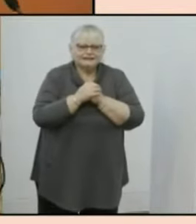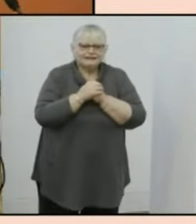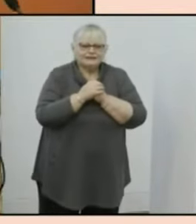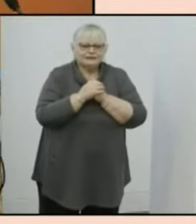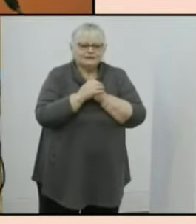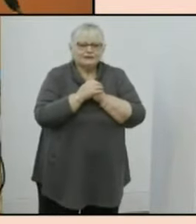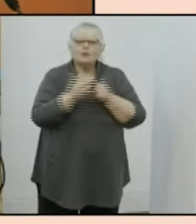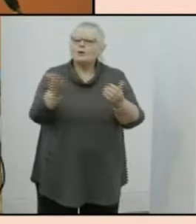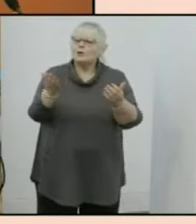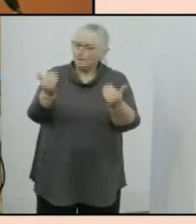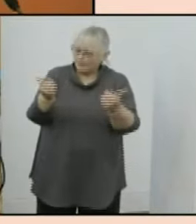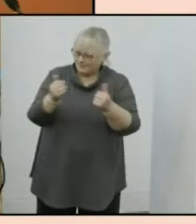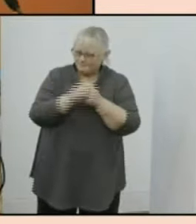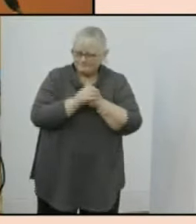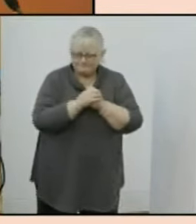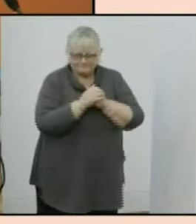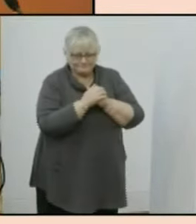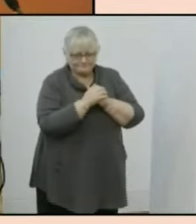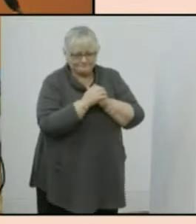welcome